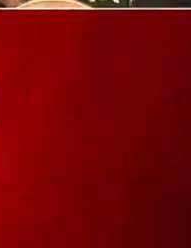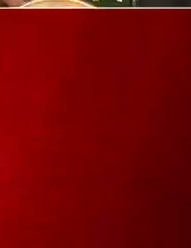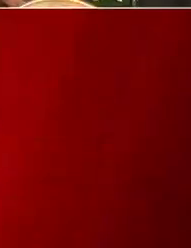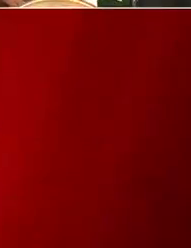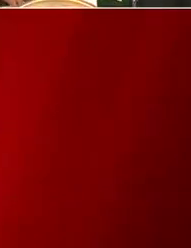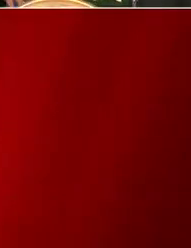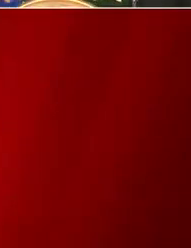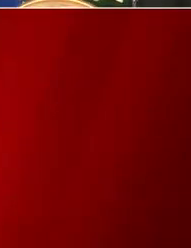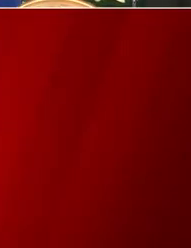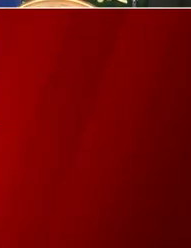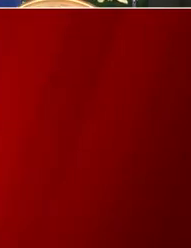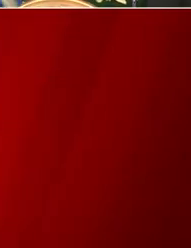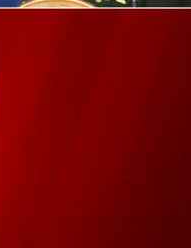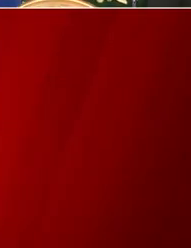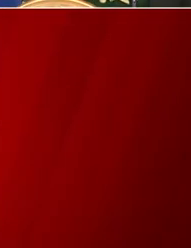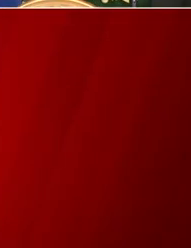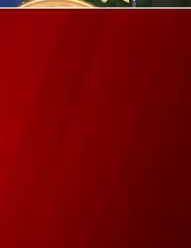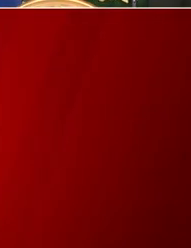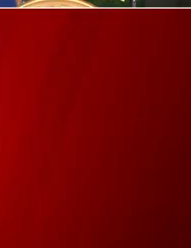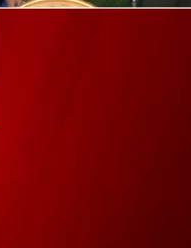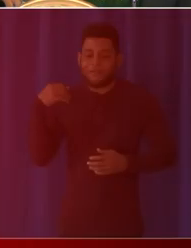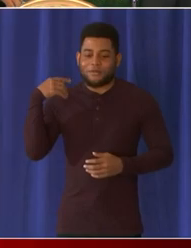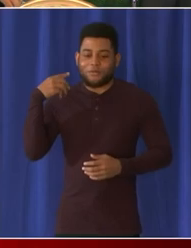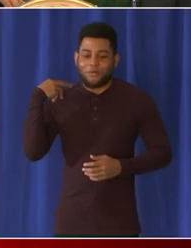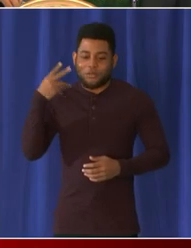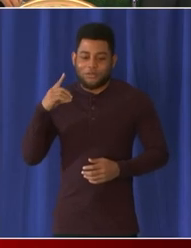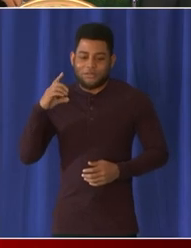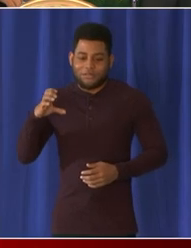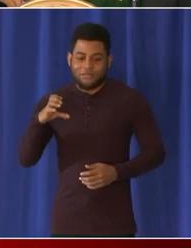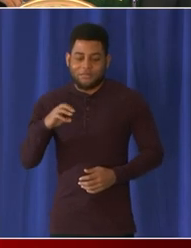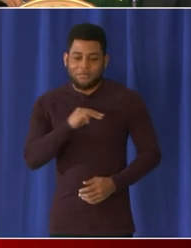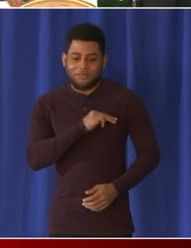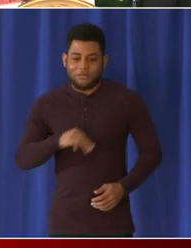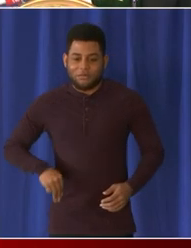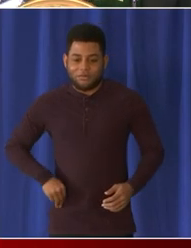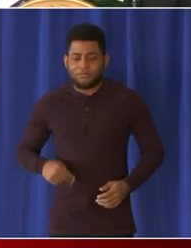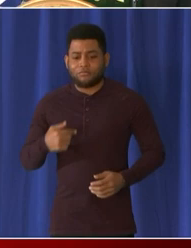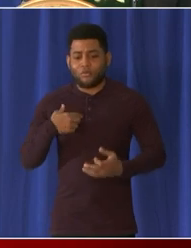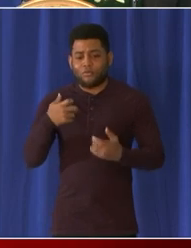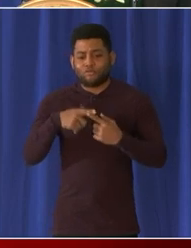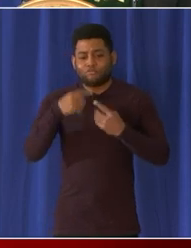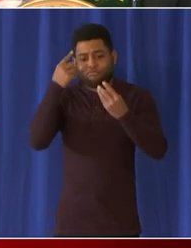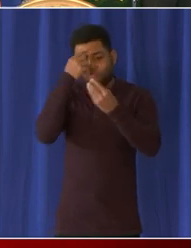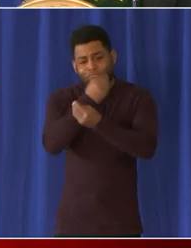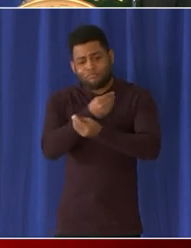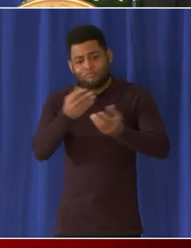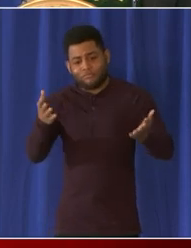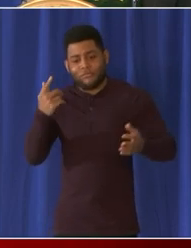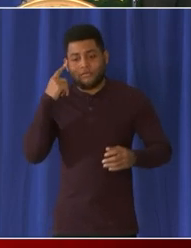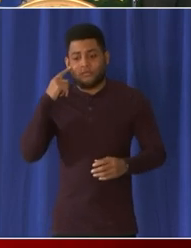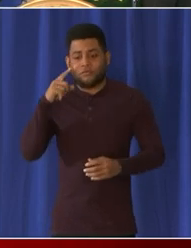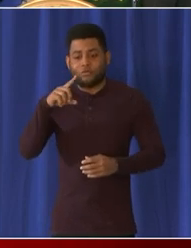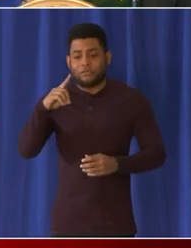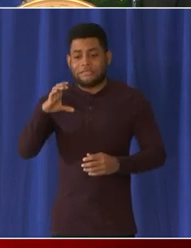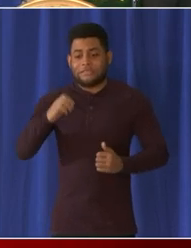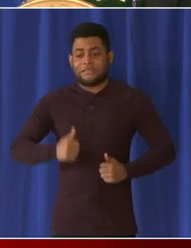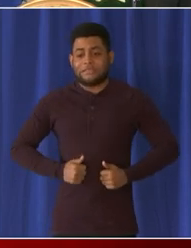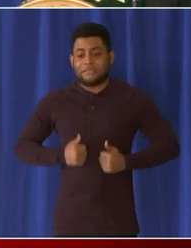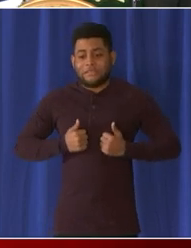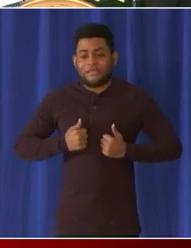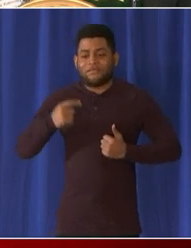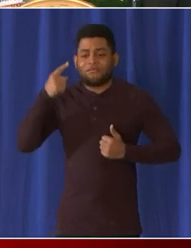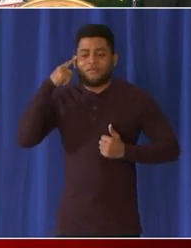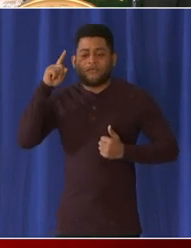I'm the mayor of Washington DC. I'm providing an update to district residents on the district's response to COVID